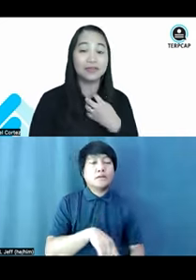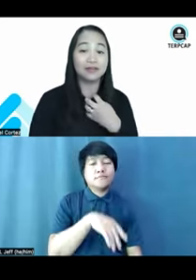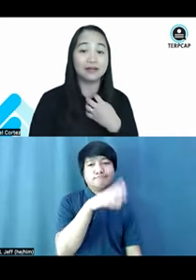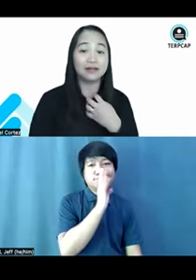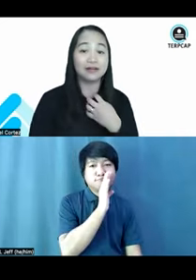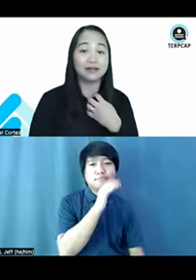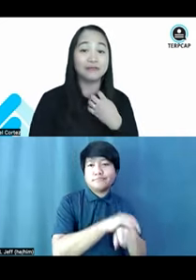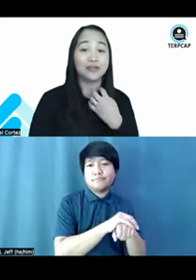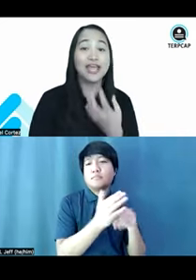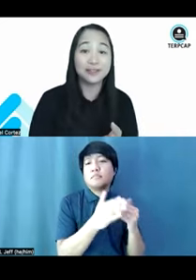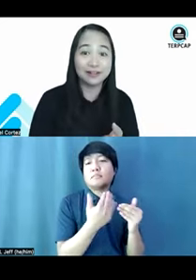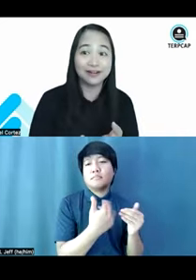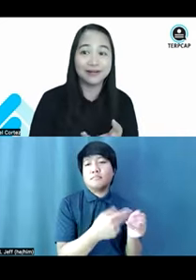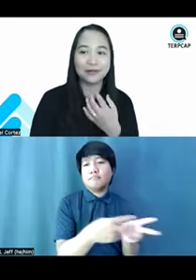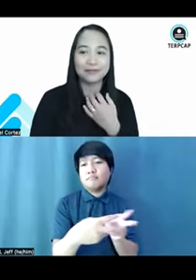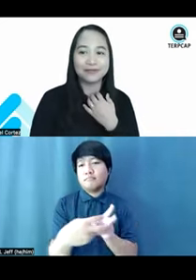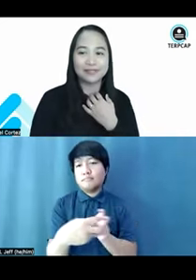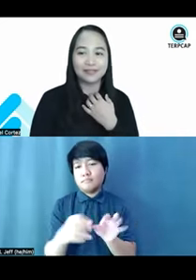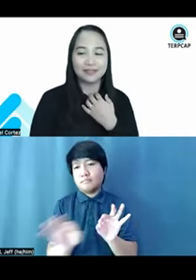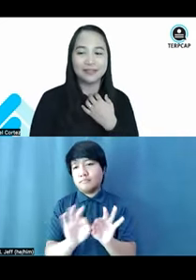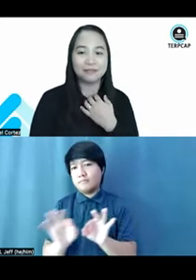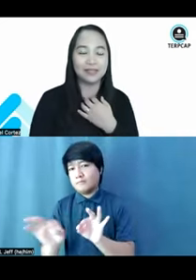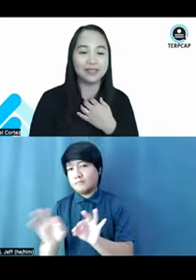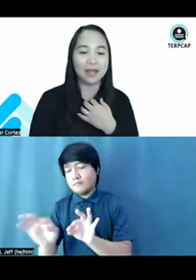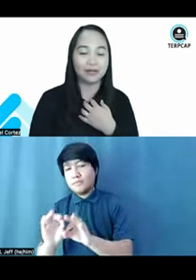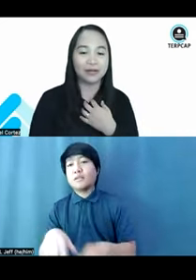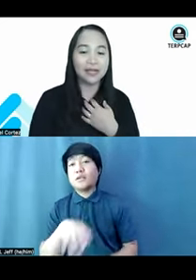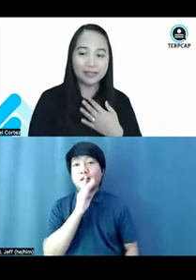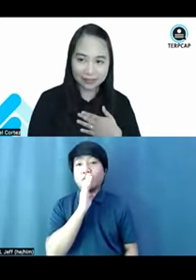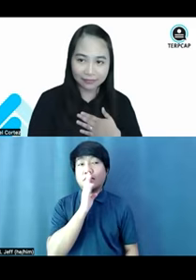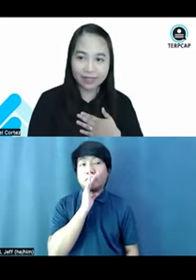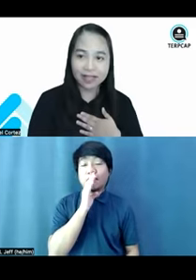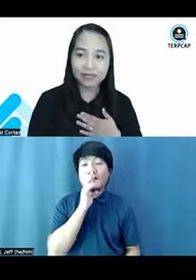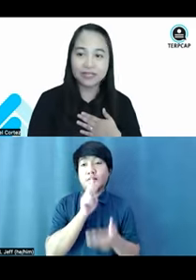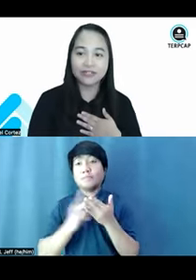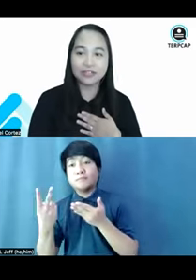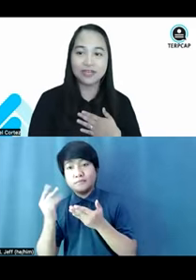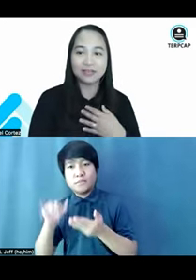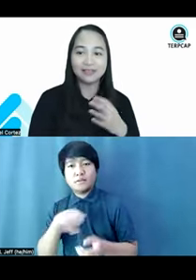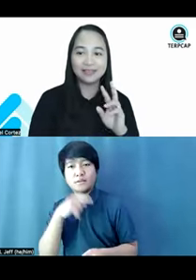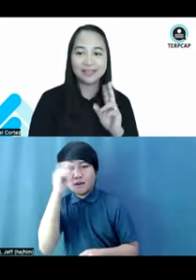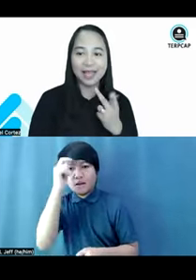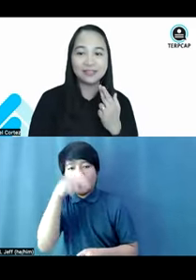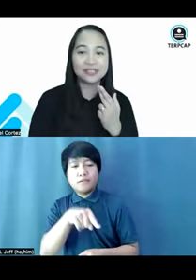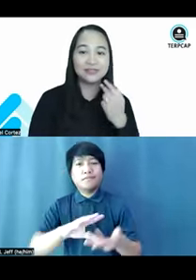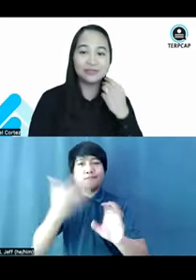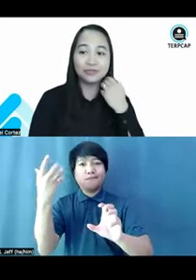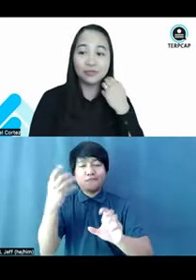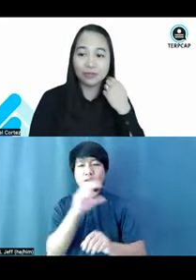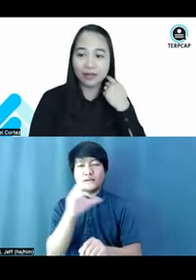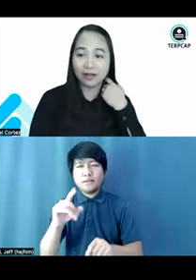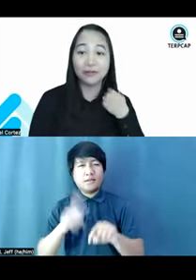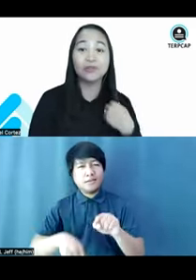speak in our in vernacular or when you suddenly speak in our native language, then the captions